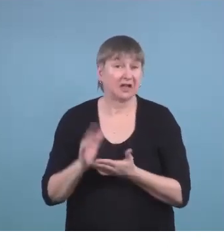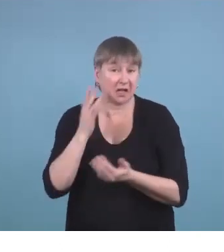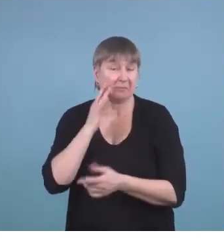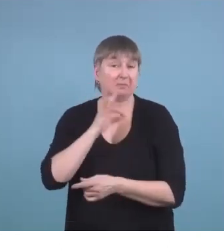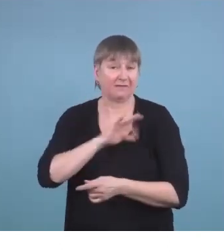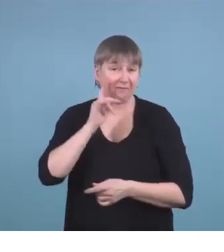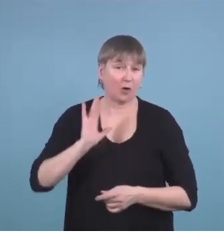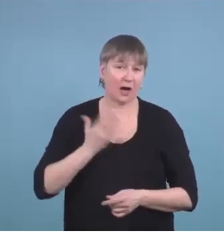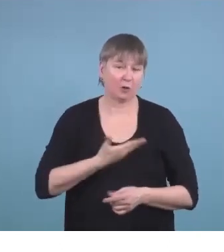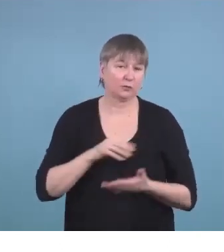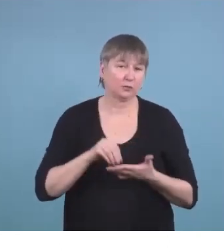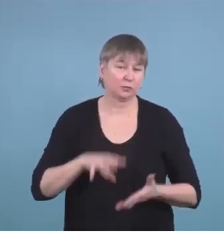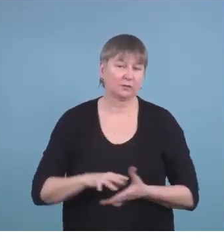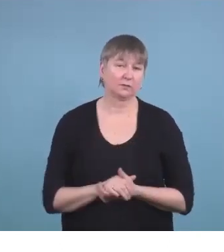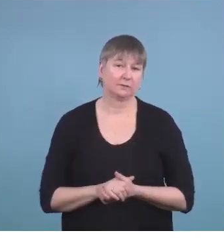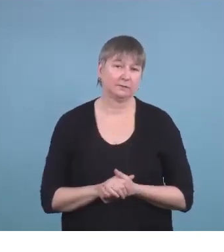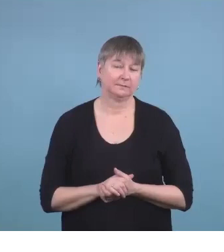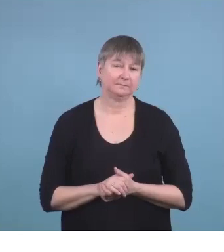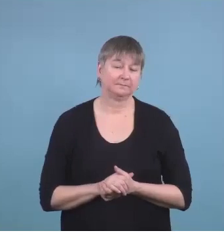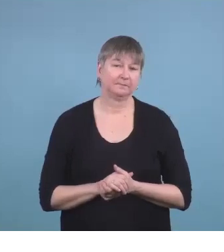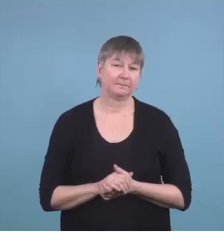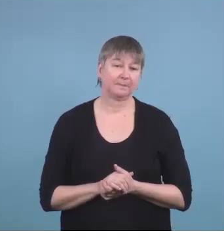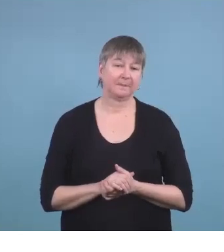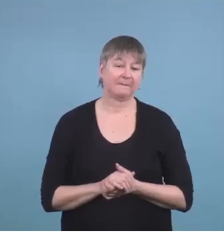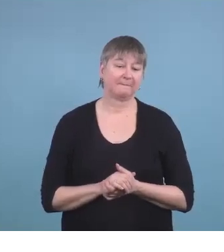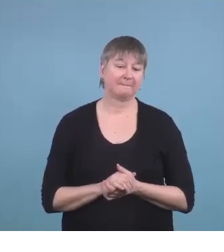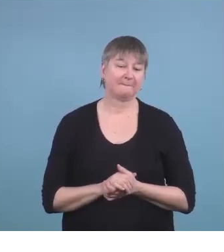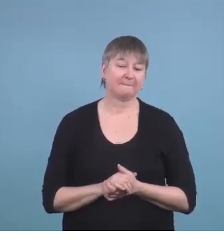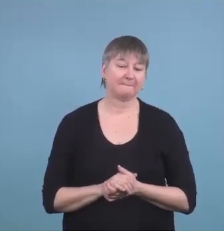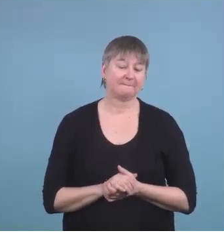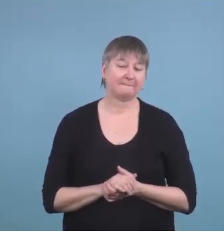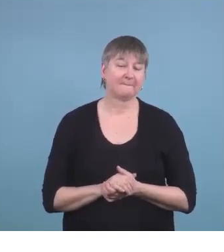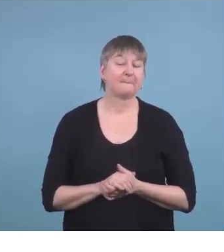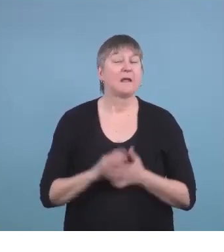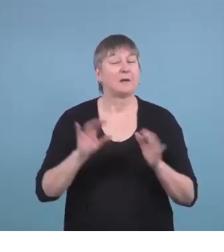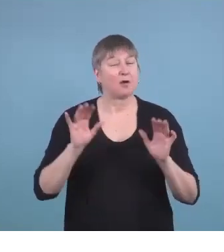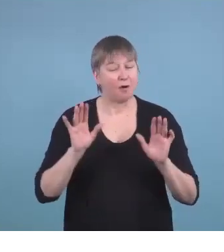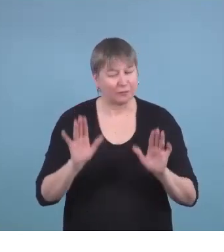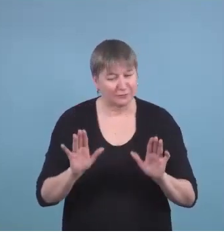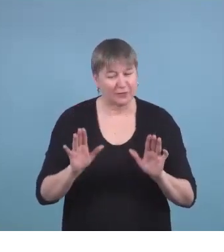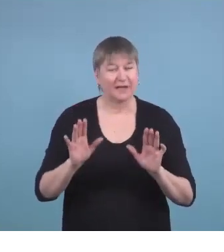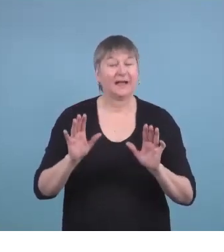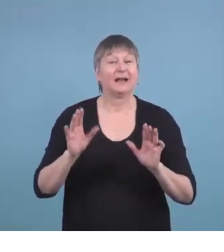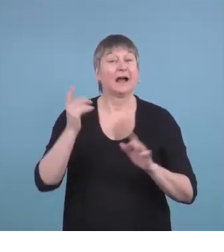students. But also in that, understanding and accepting the